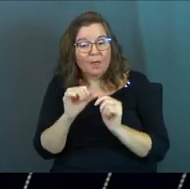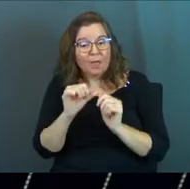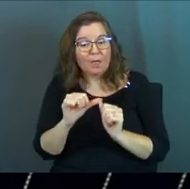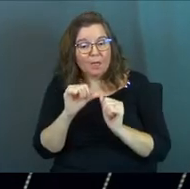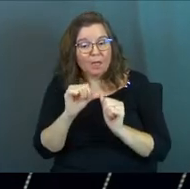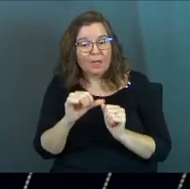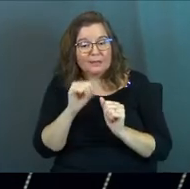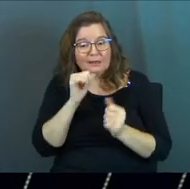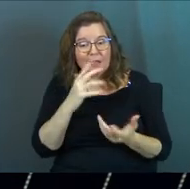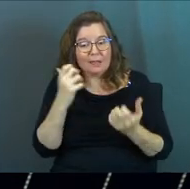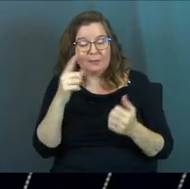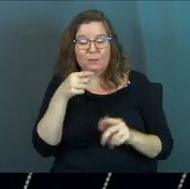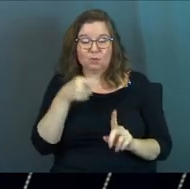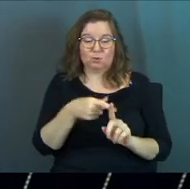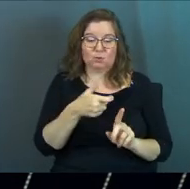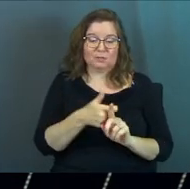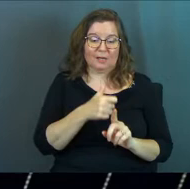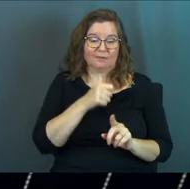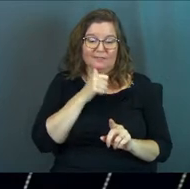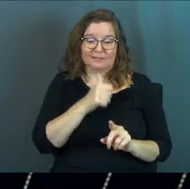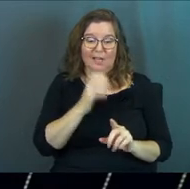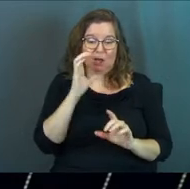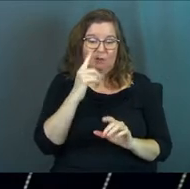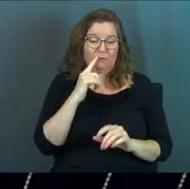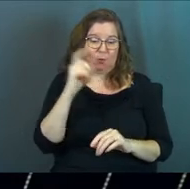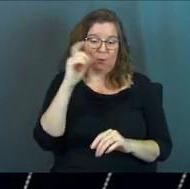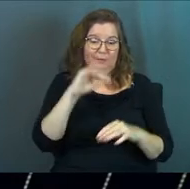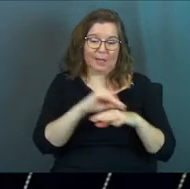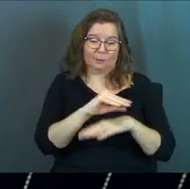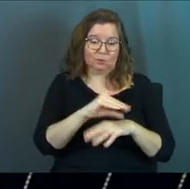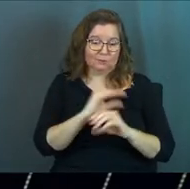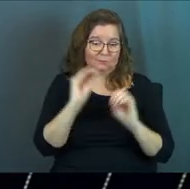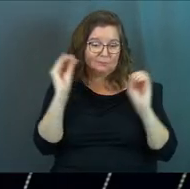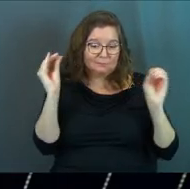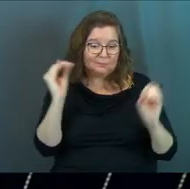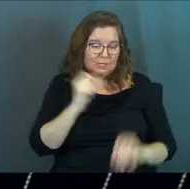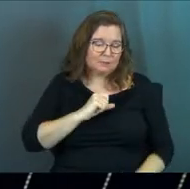chronically unhealthy is because you've not sought counsel.